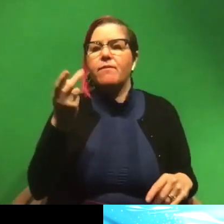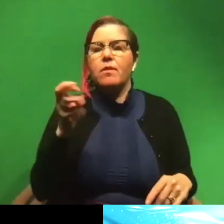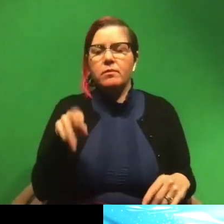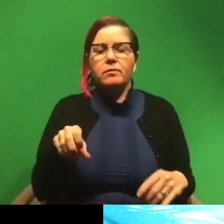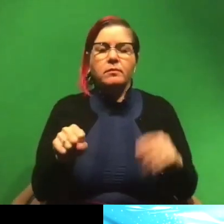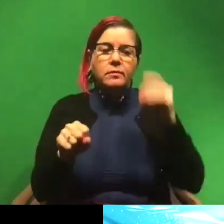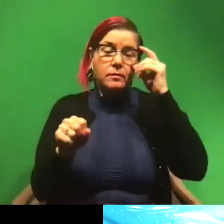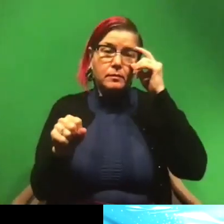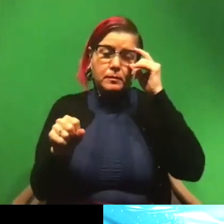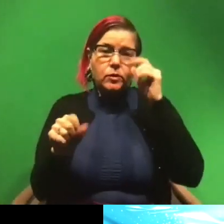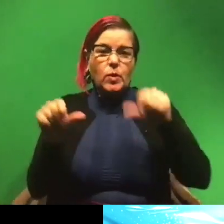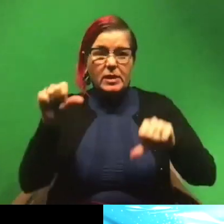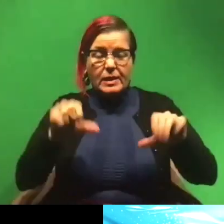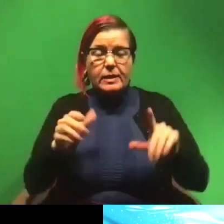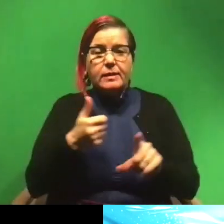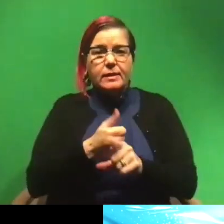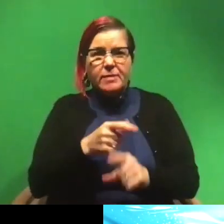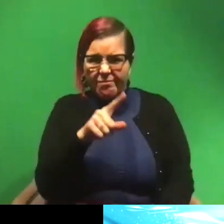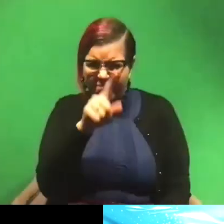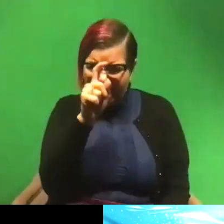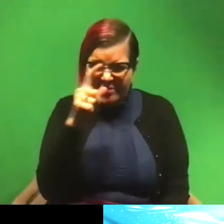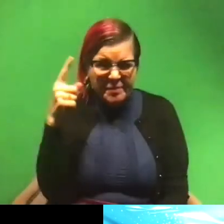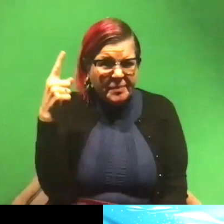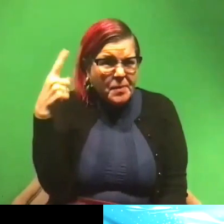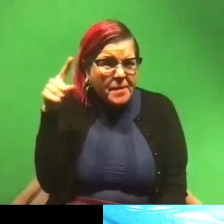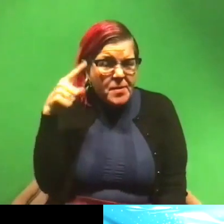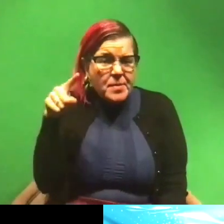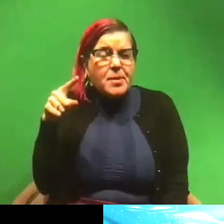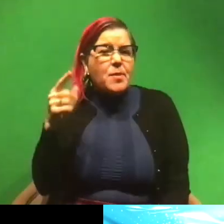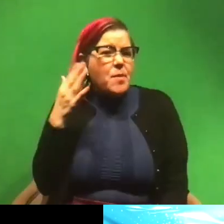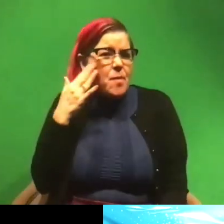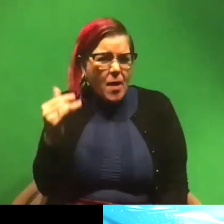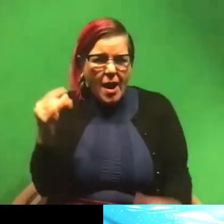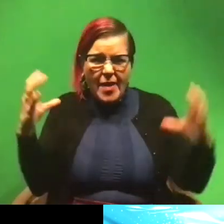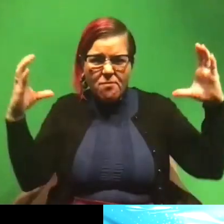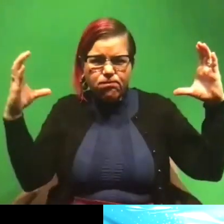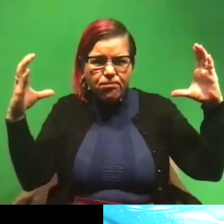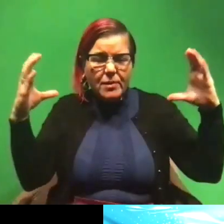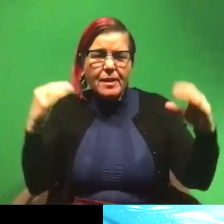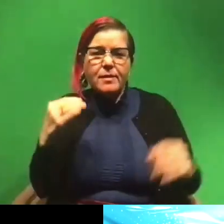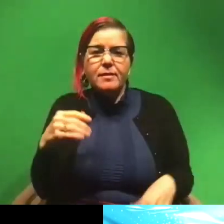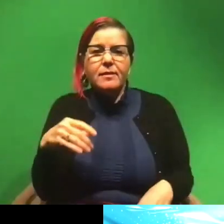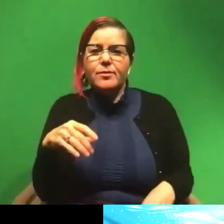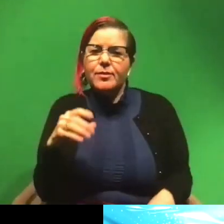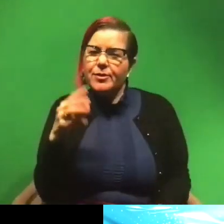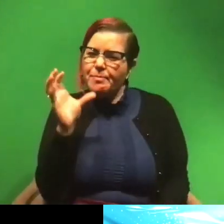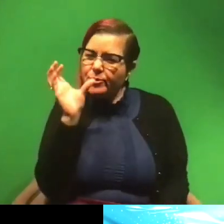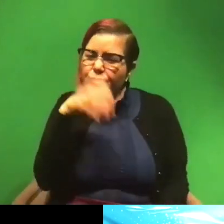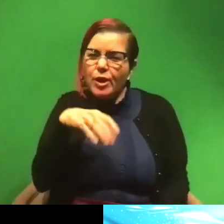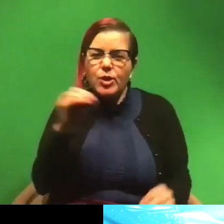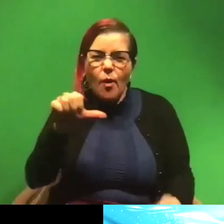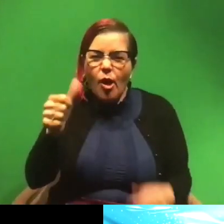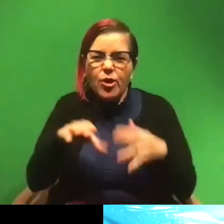And so scientists have been puzzled for a long time. Why do they have heads like that? That is so weird. No other